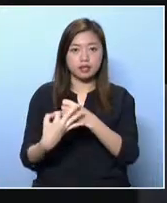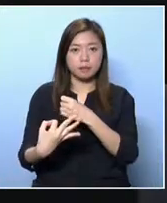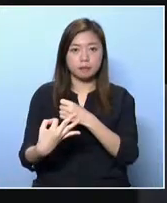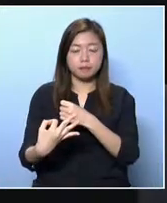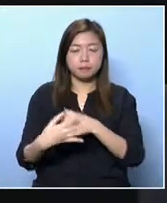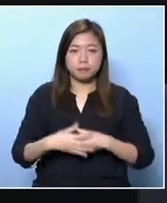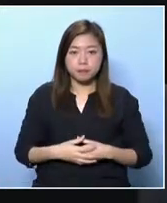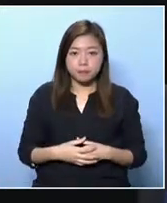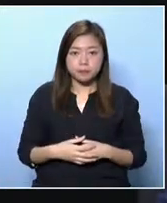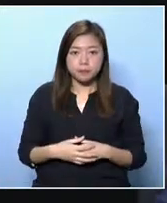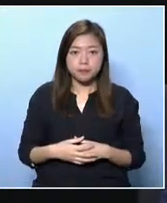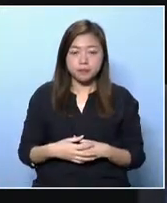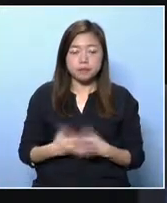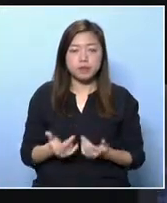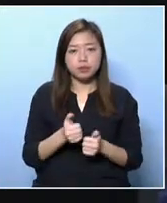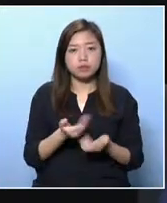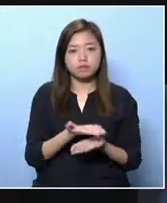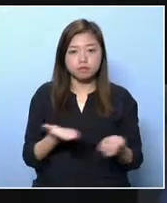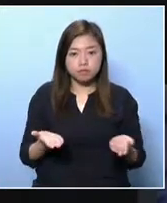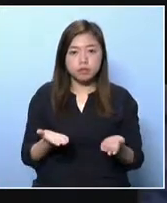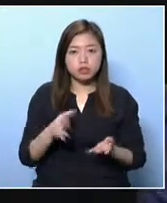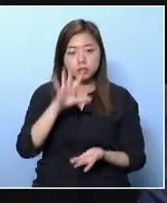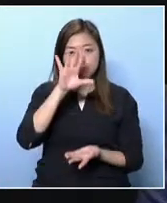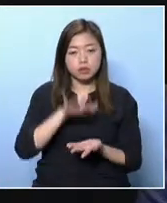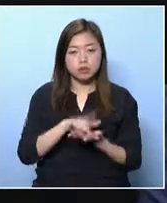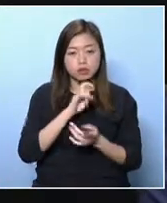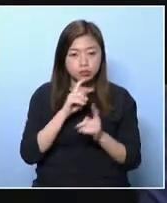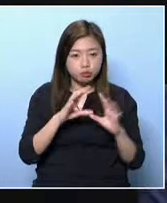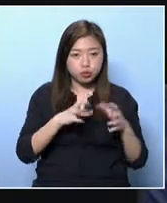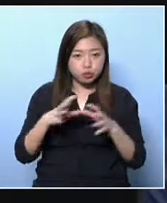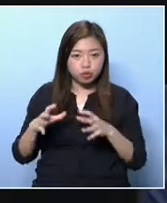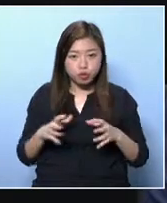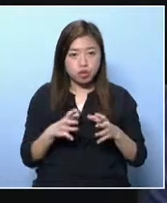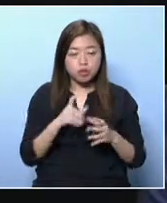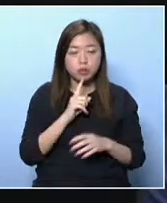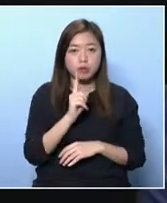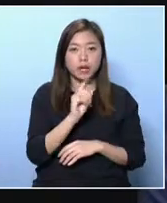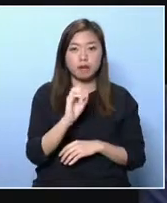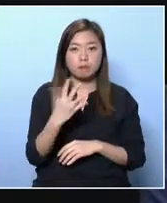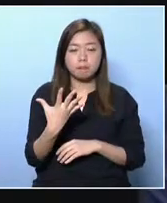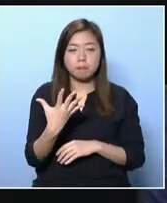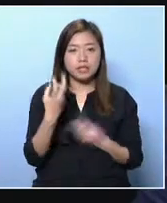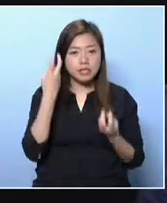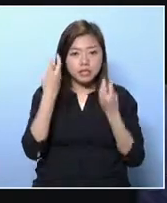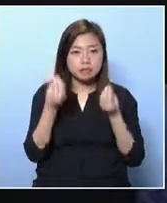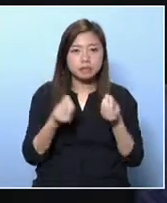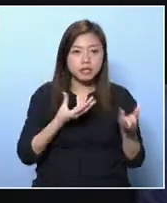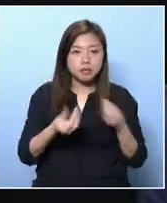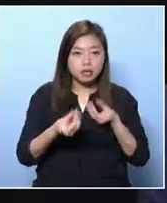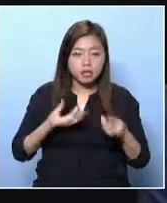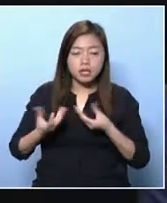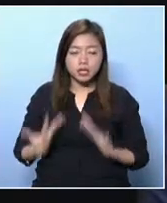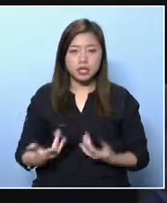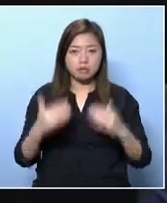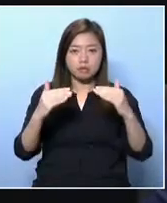and setting of a target for poverty elimination. We have three sessions. This is fashion number three. We have more than 150